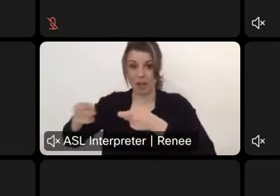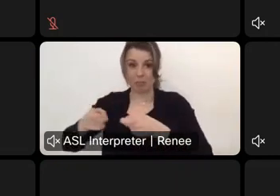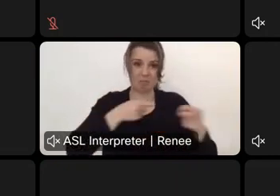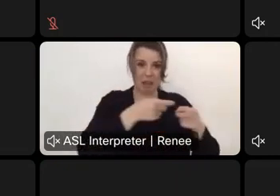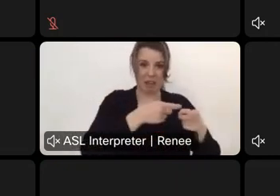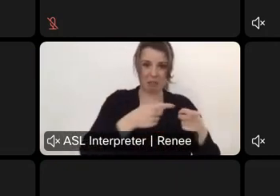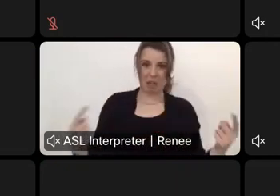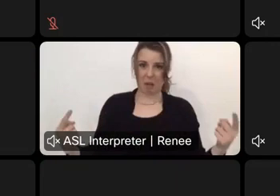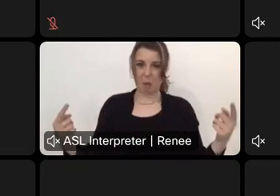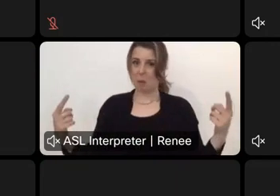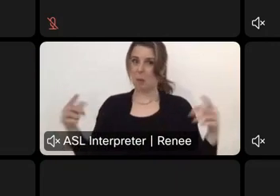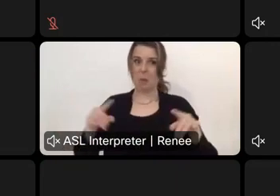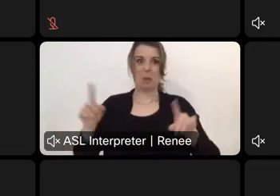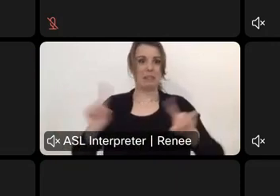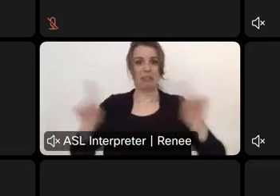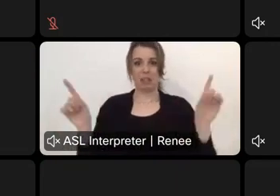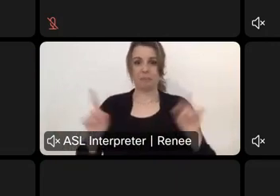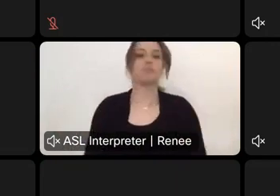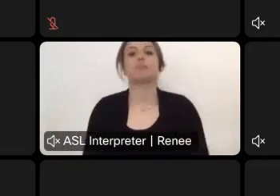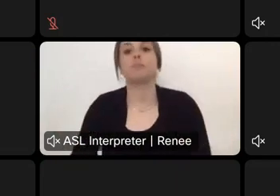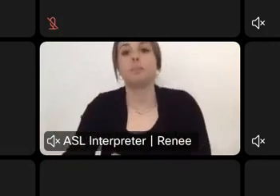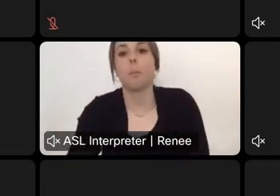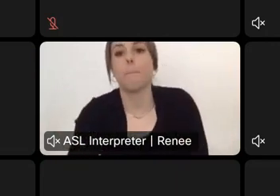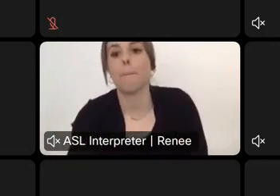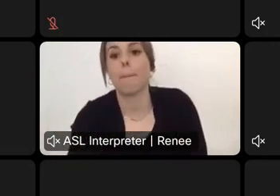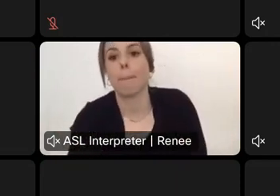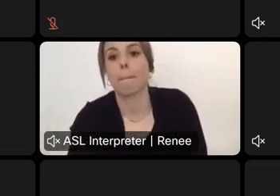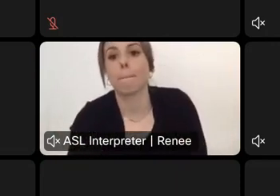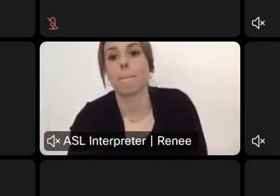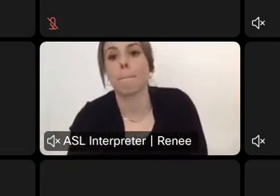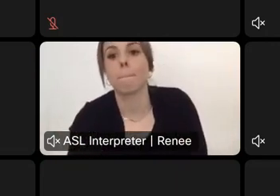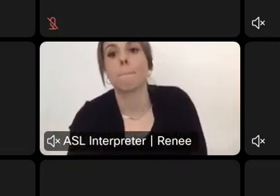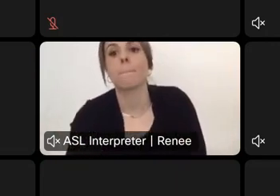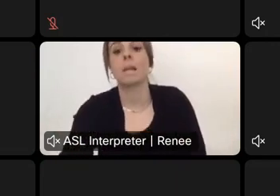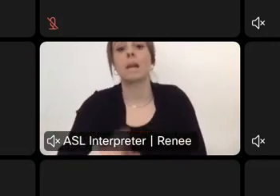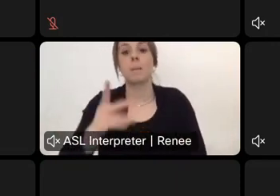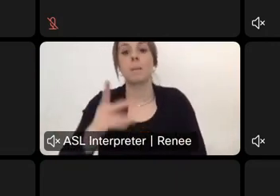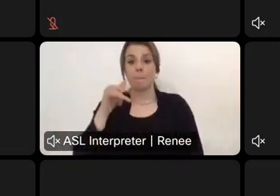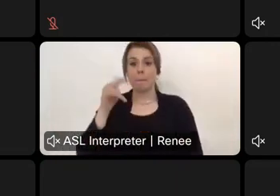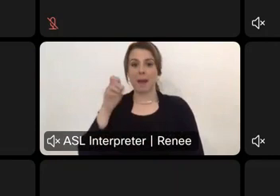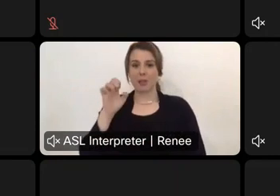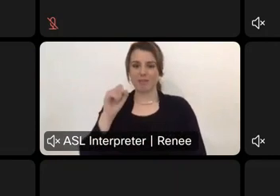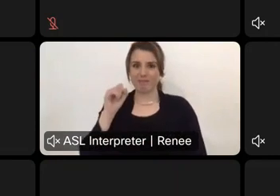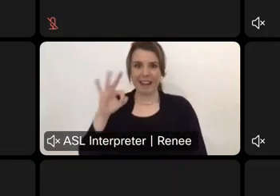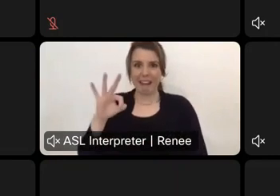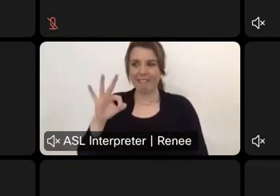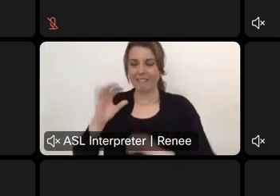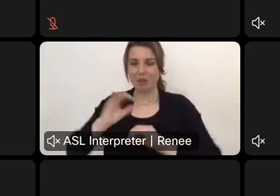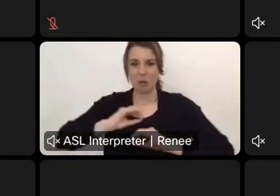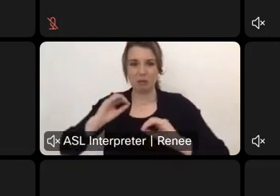Page says, I worry the reason the dumping fees will cause people to dump illegal illegally on the roadside and rivers.